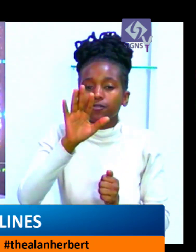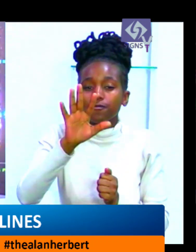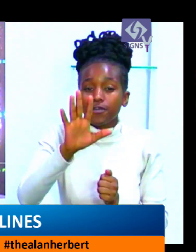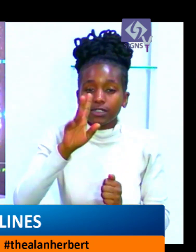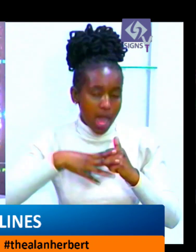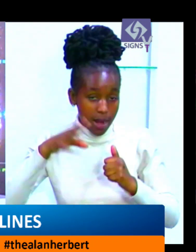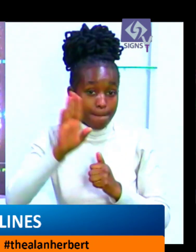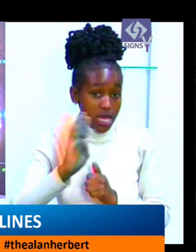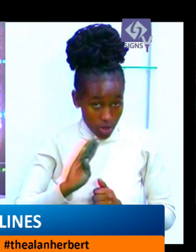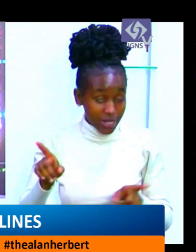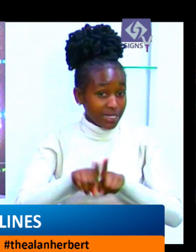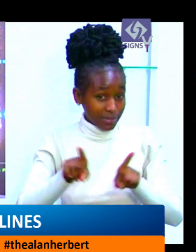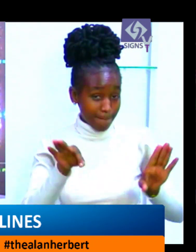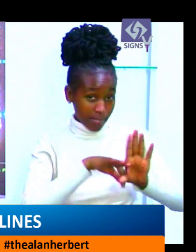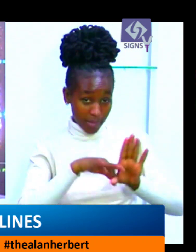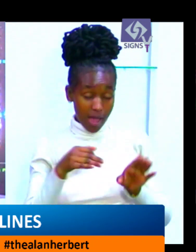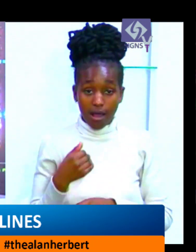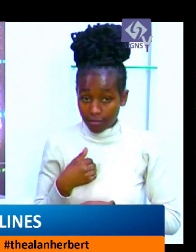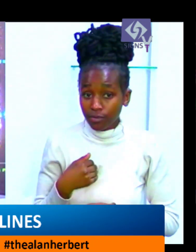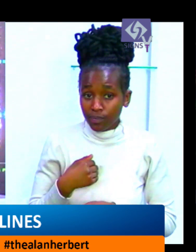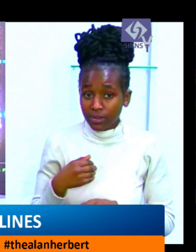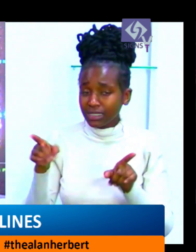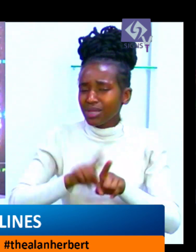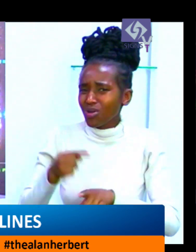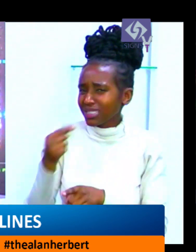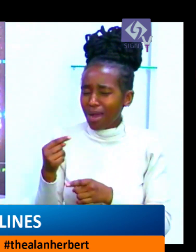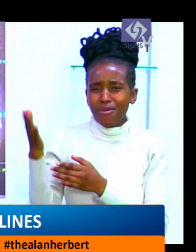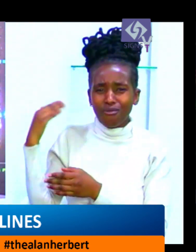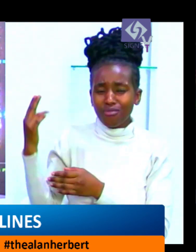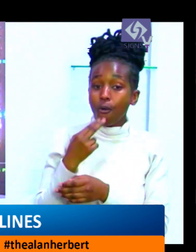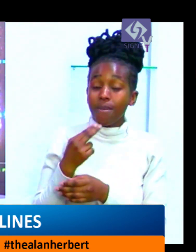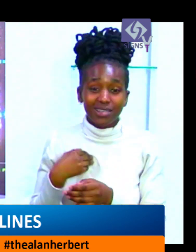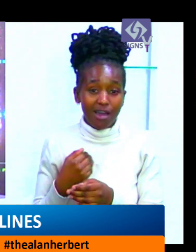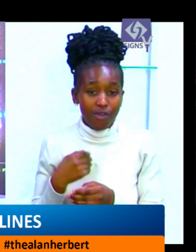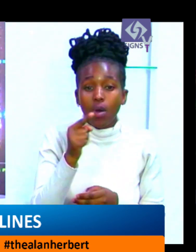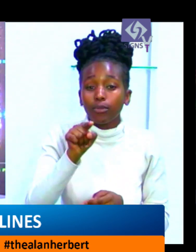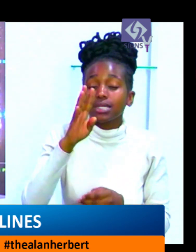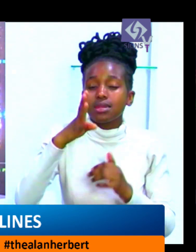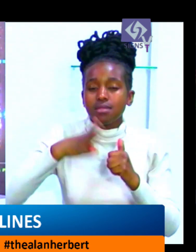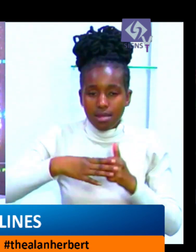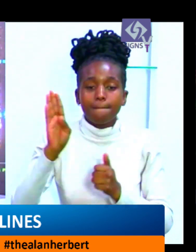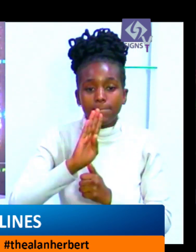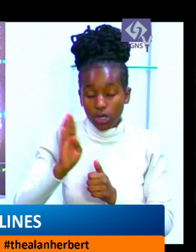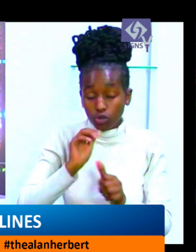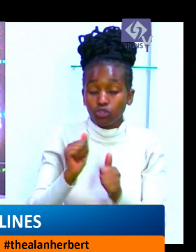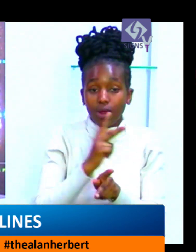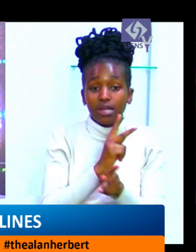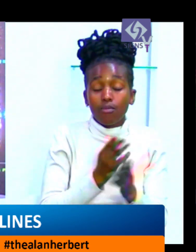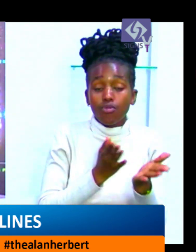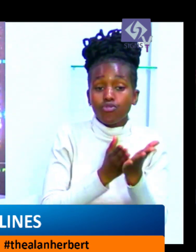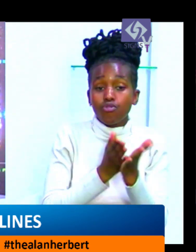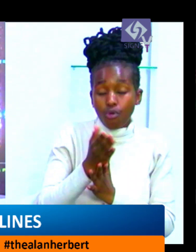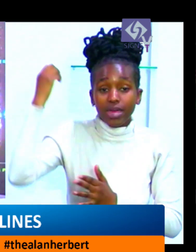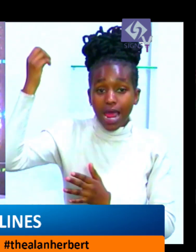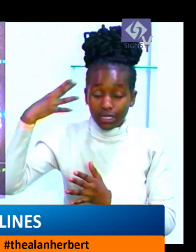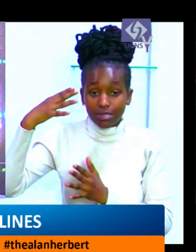$39.44 billion. Now, as of June 2018, the company's borrowing principal